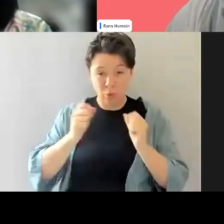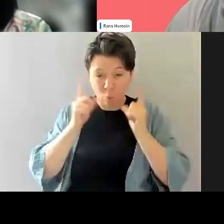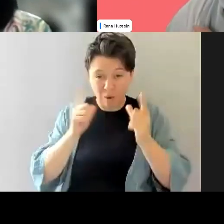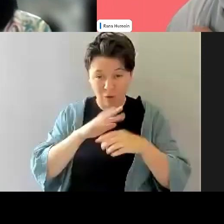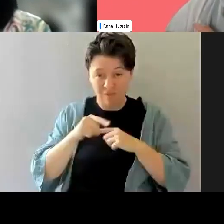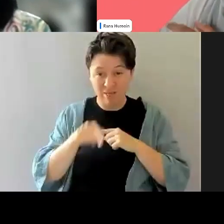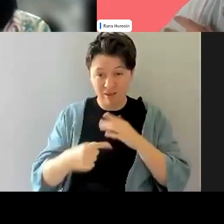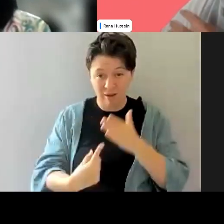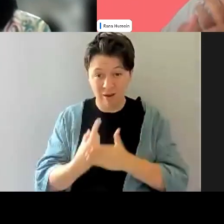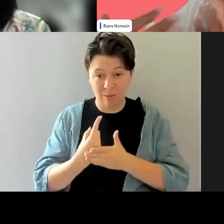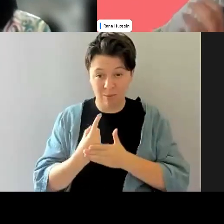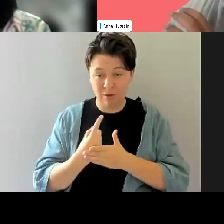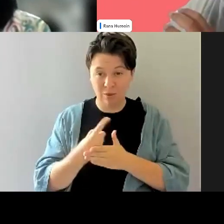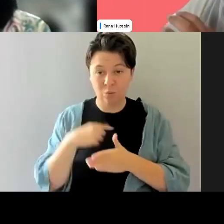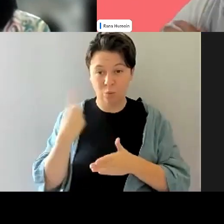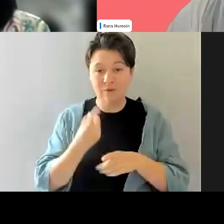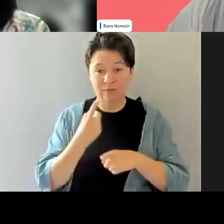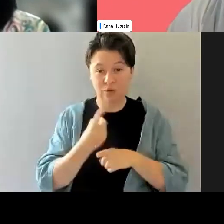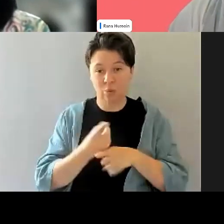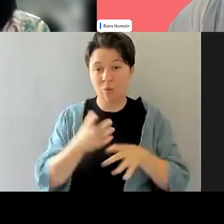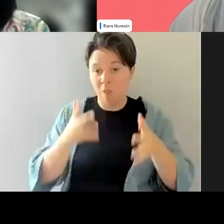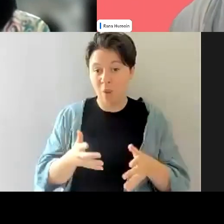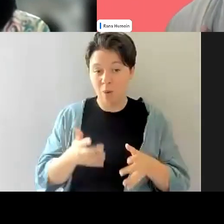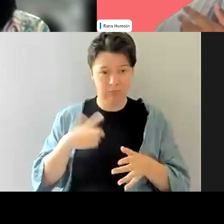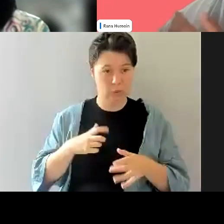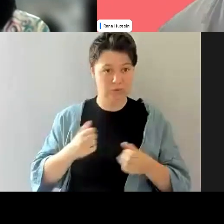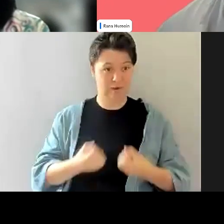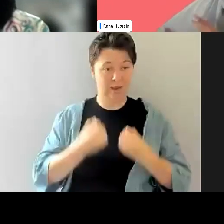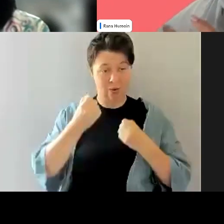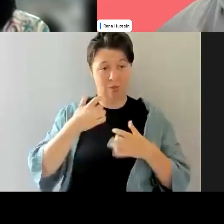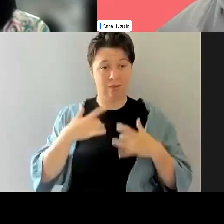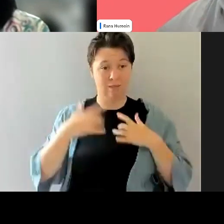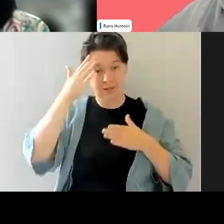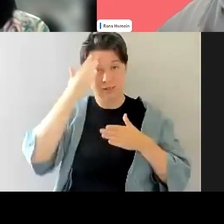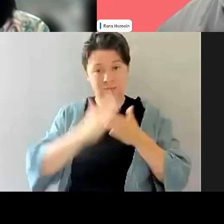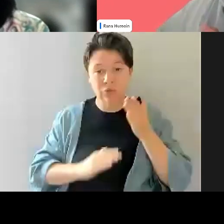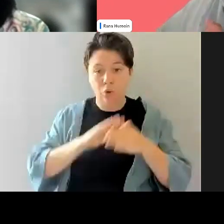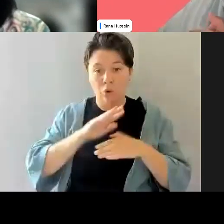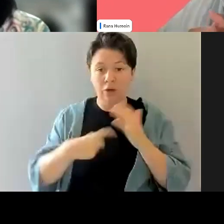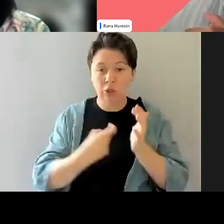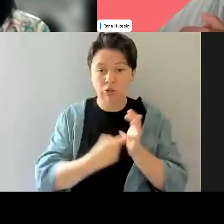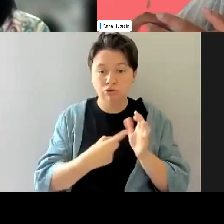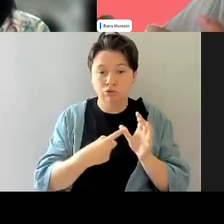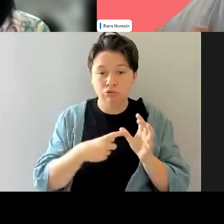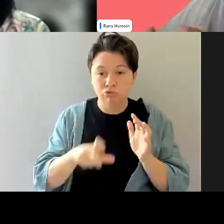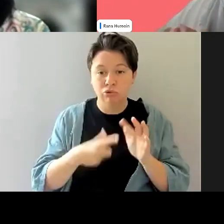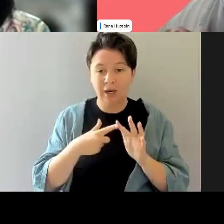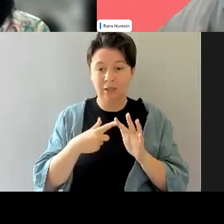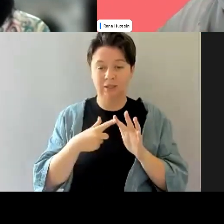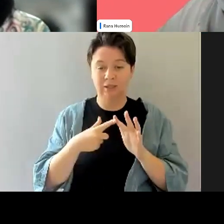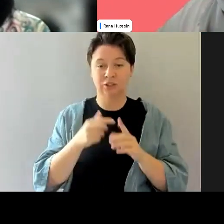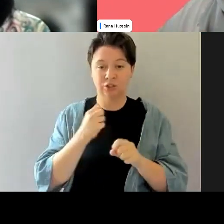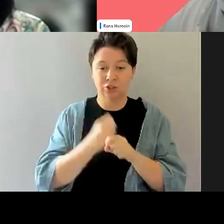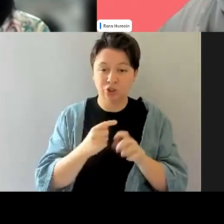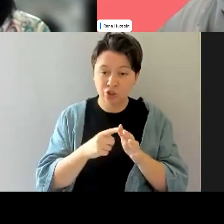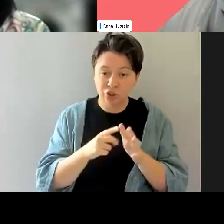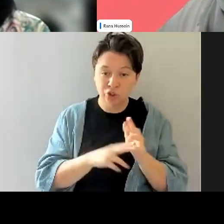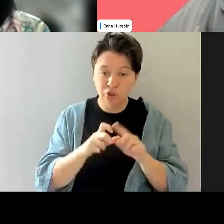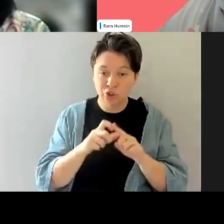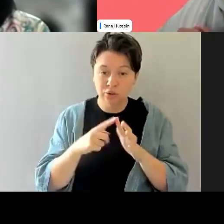talked about it a lot today, probably because of our lived experience in terms of race, race, um, and, and gender, but